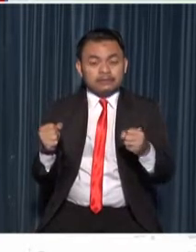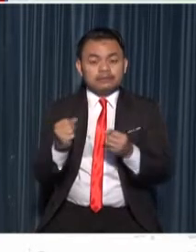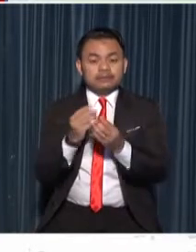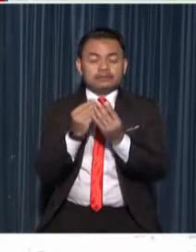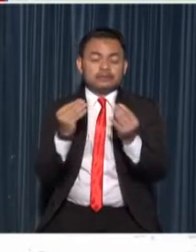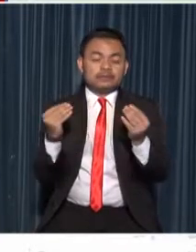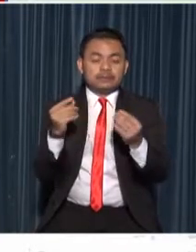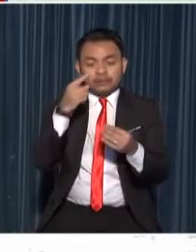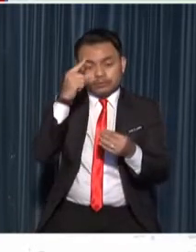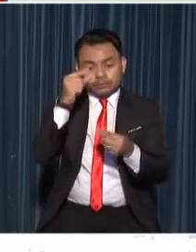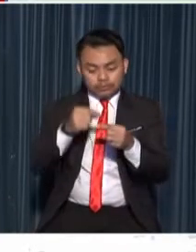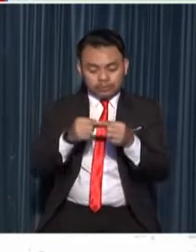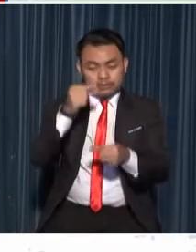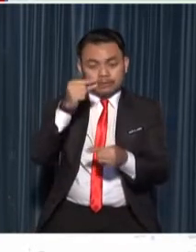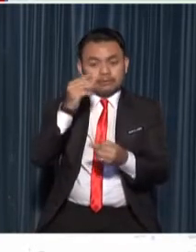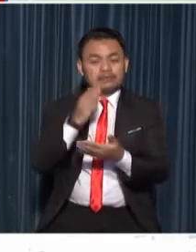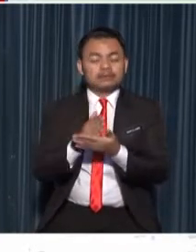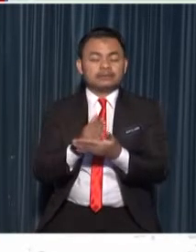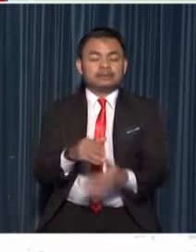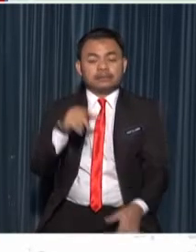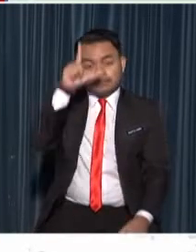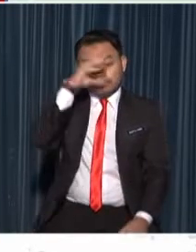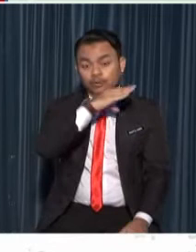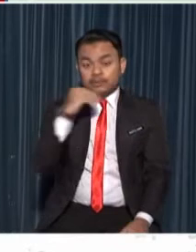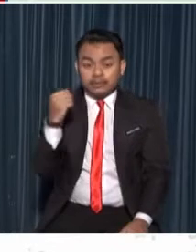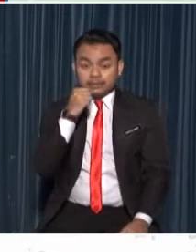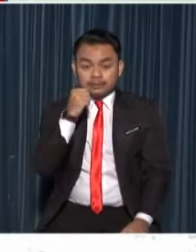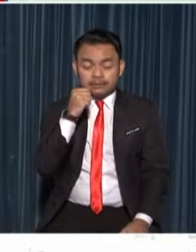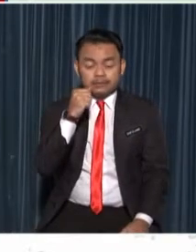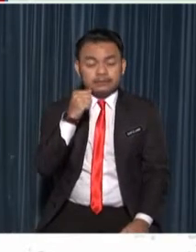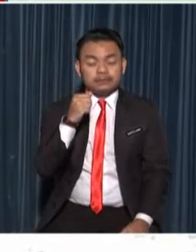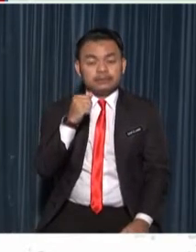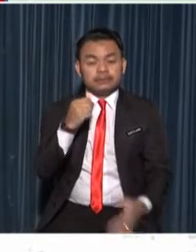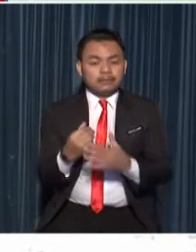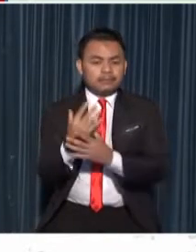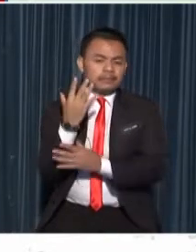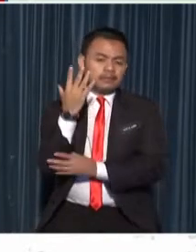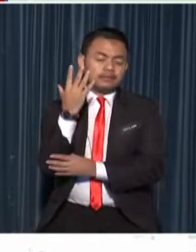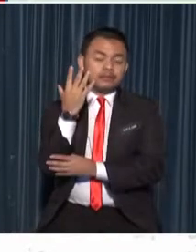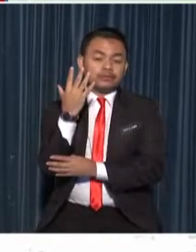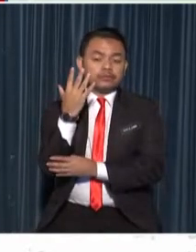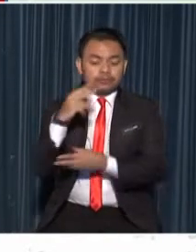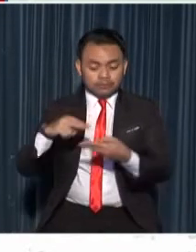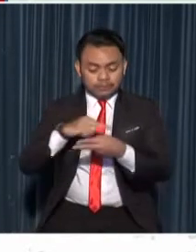boys and girls plants also reproduce through leaves